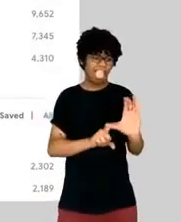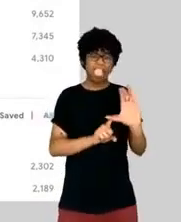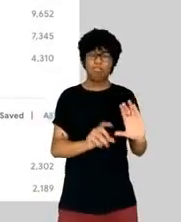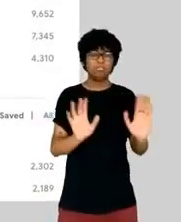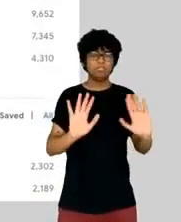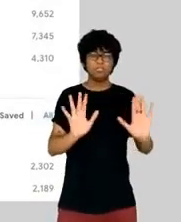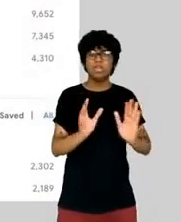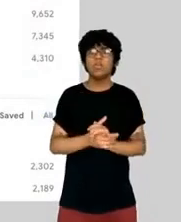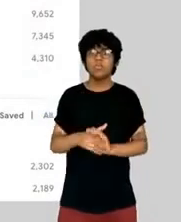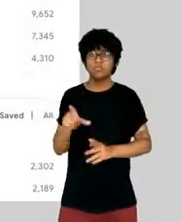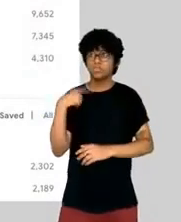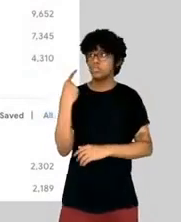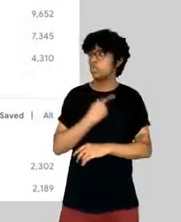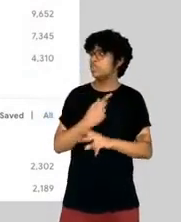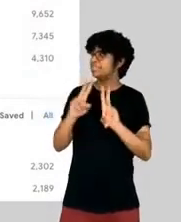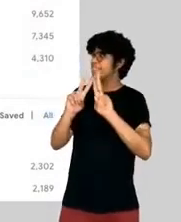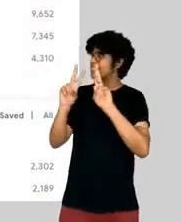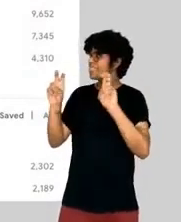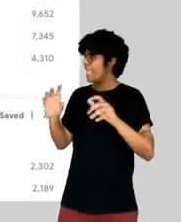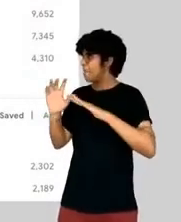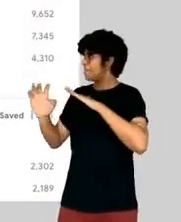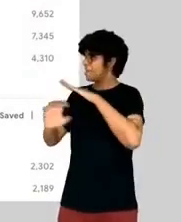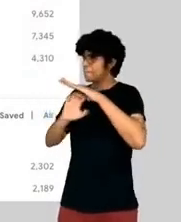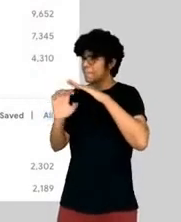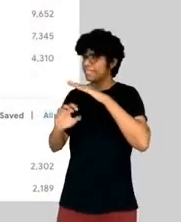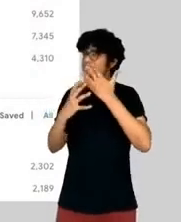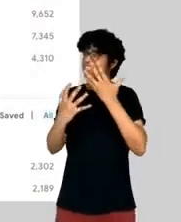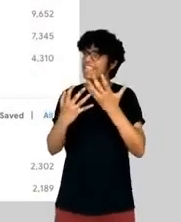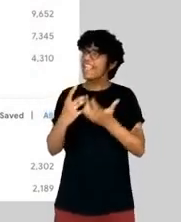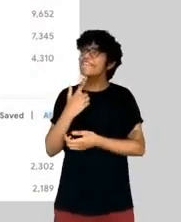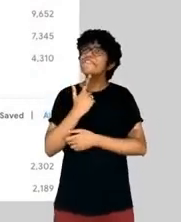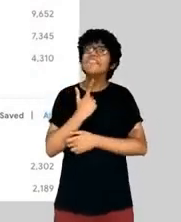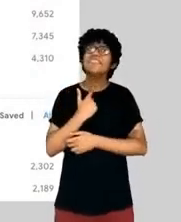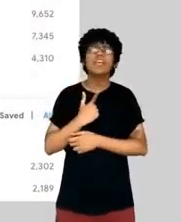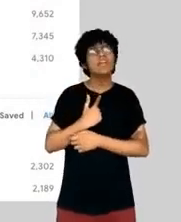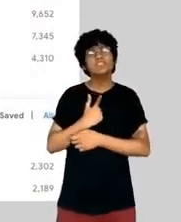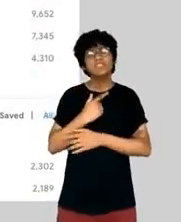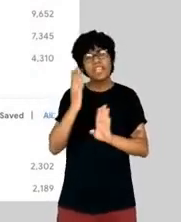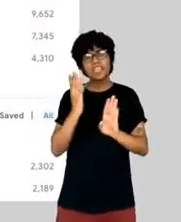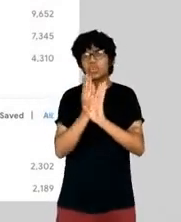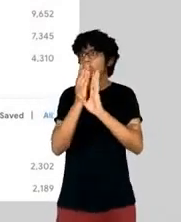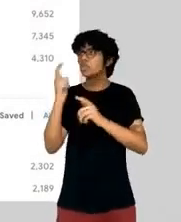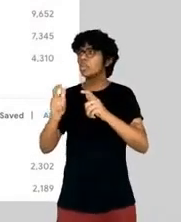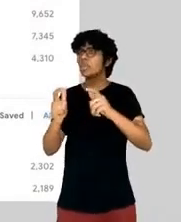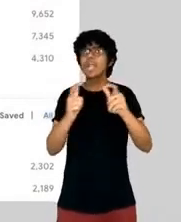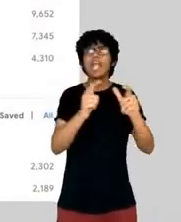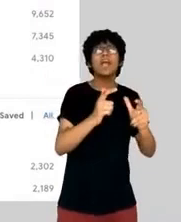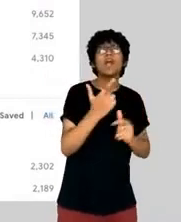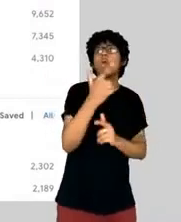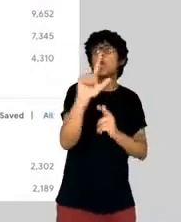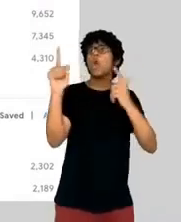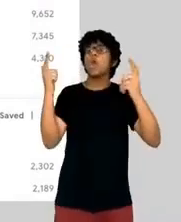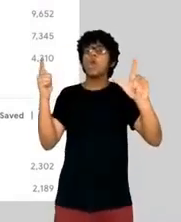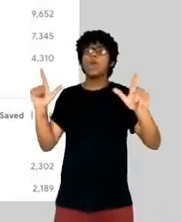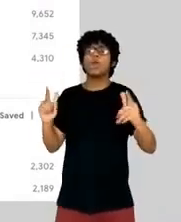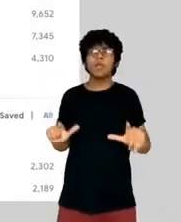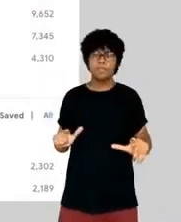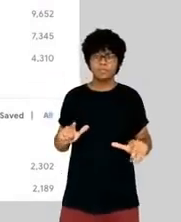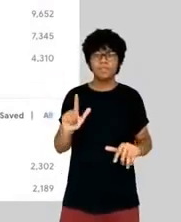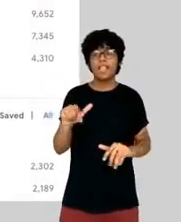for and discover them somewhere else in a data set you'd never thought to examine, may not even know existed.